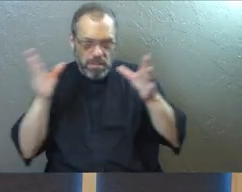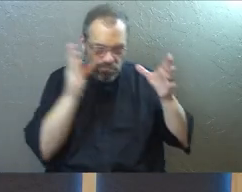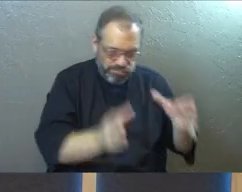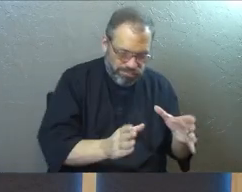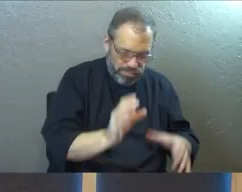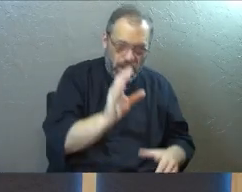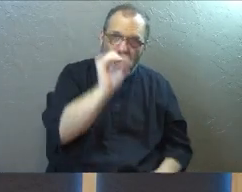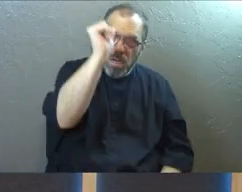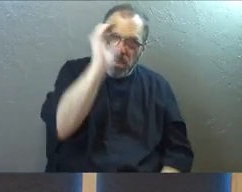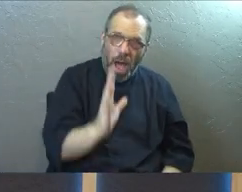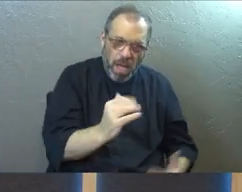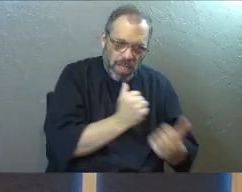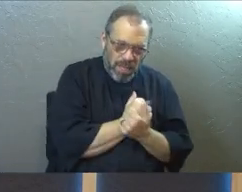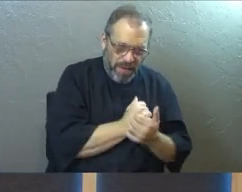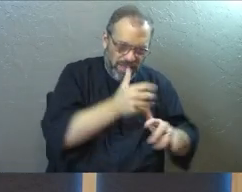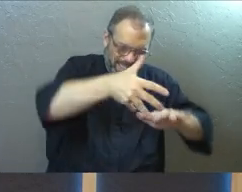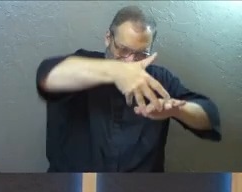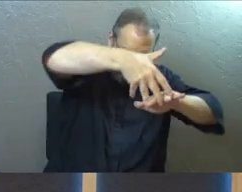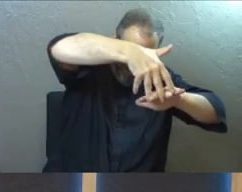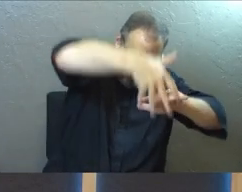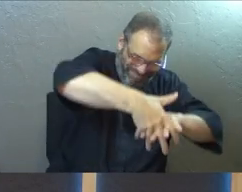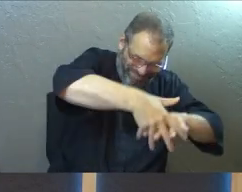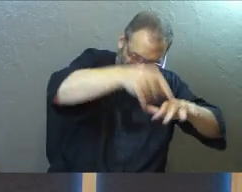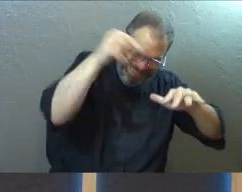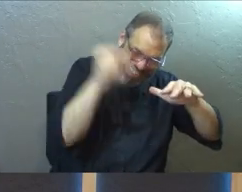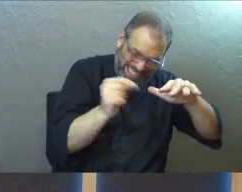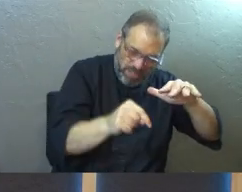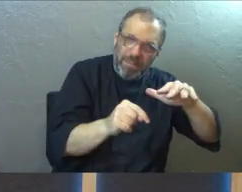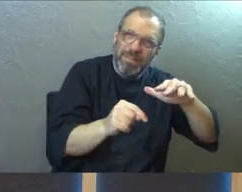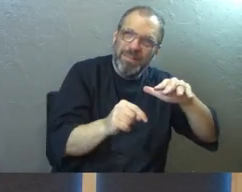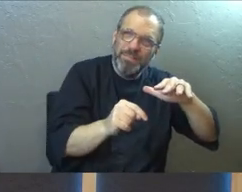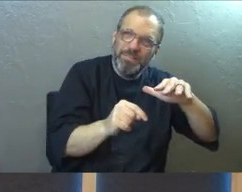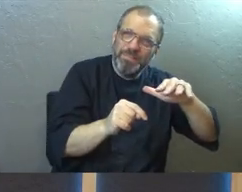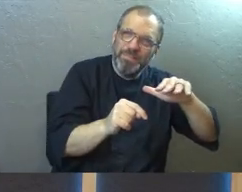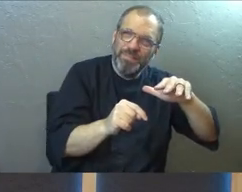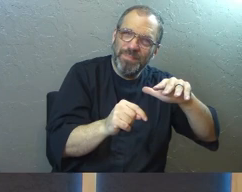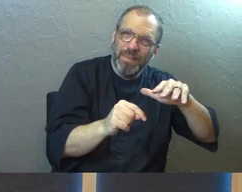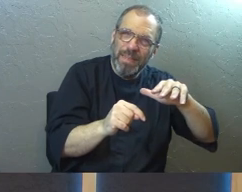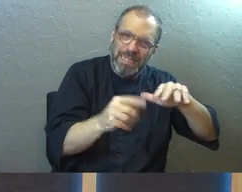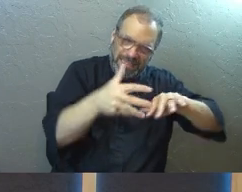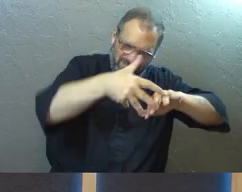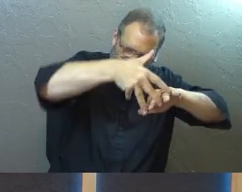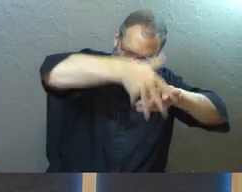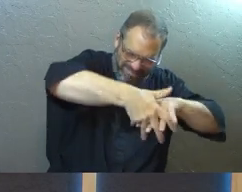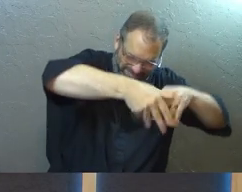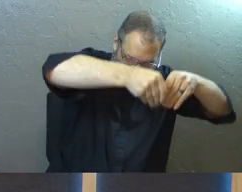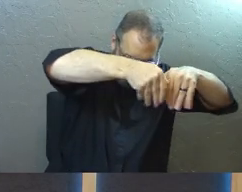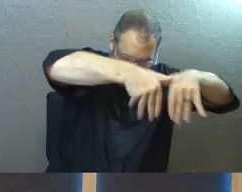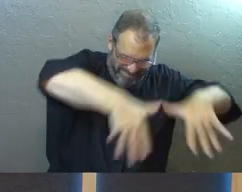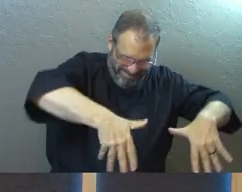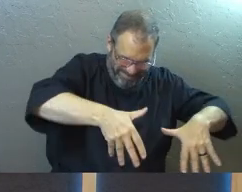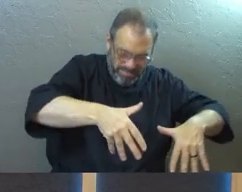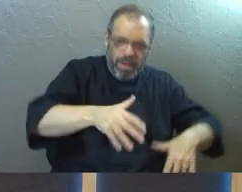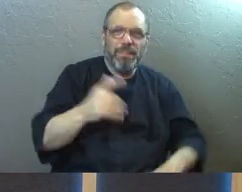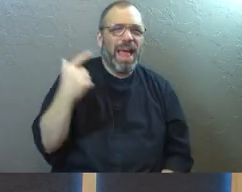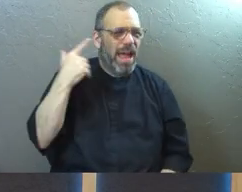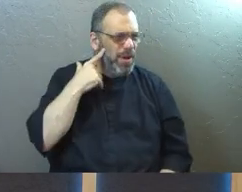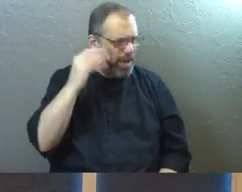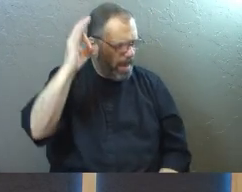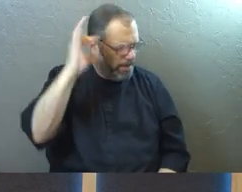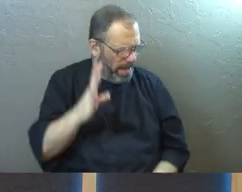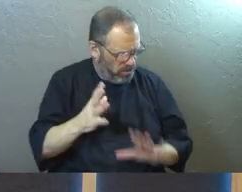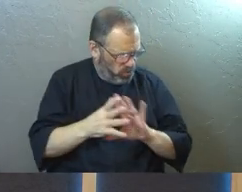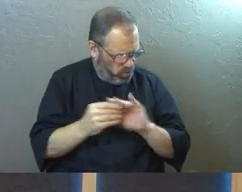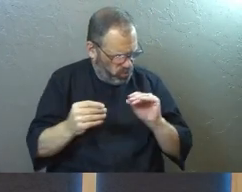you as a Jesus follower. God's love is. We need to grow down into God's love. I heard a pastor